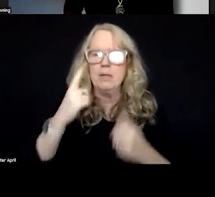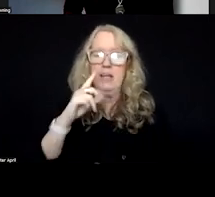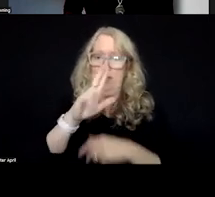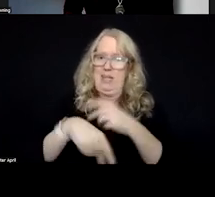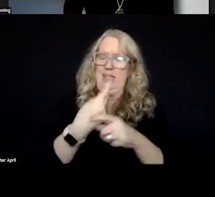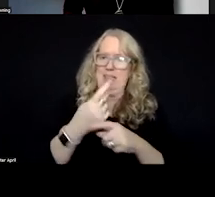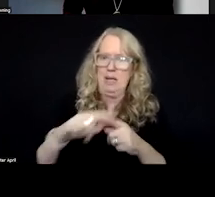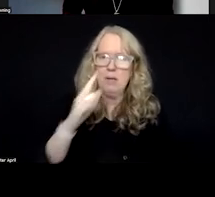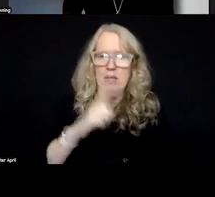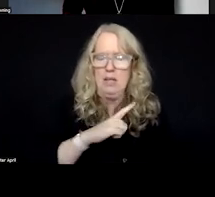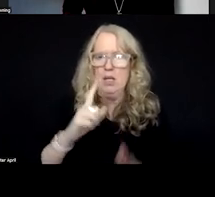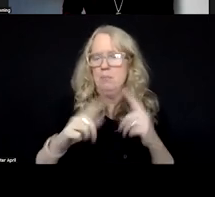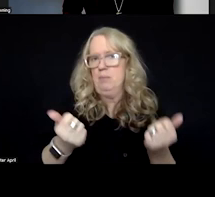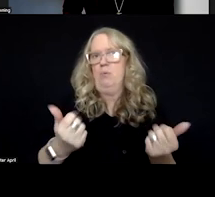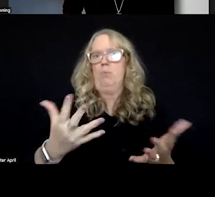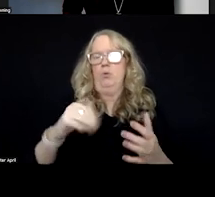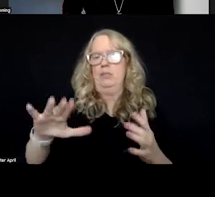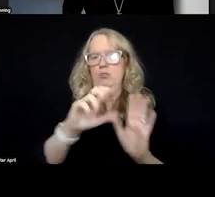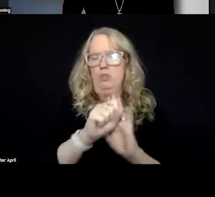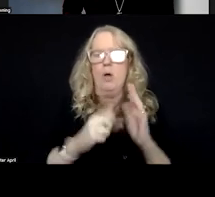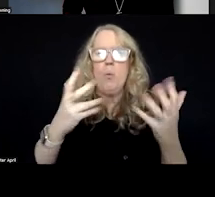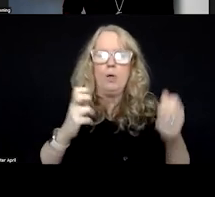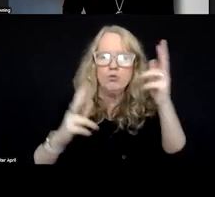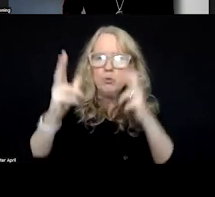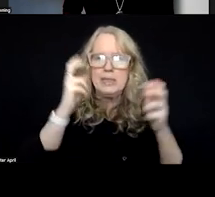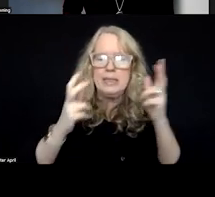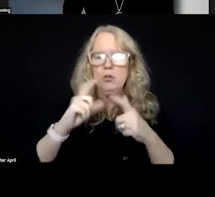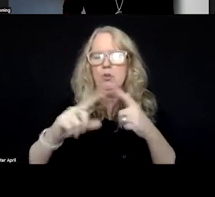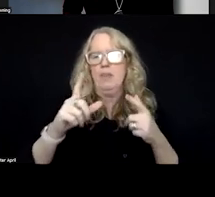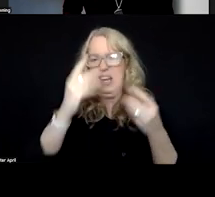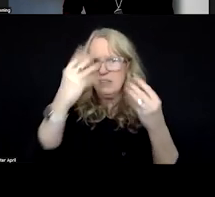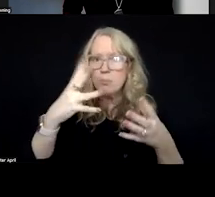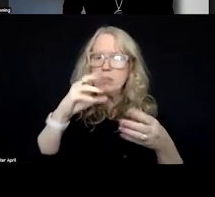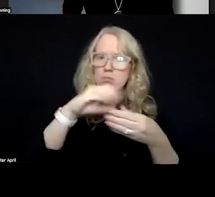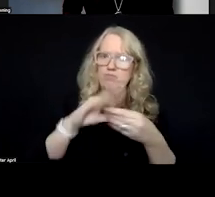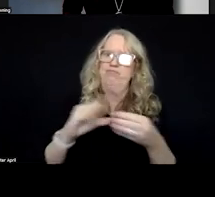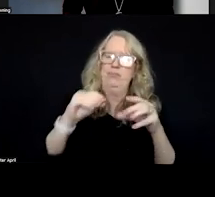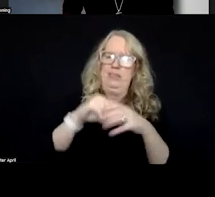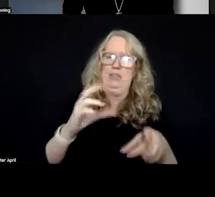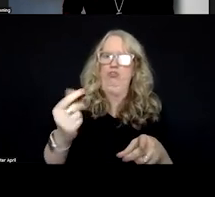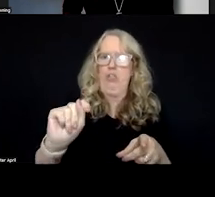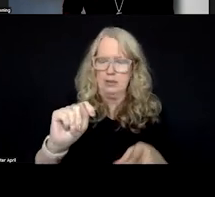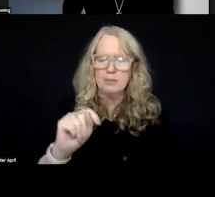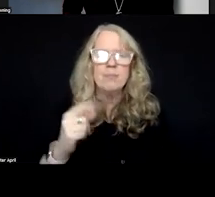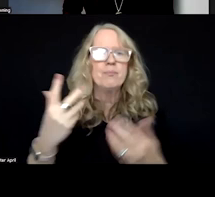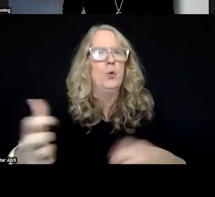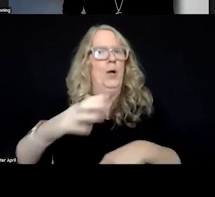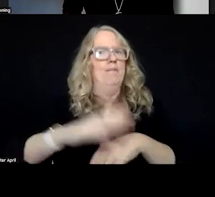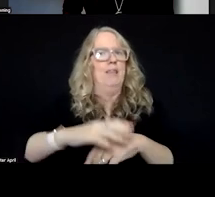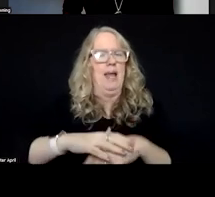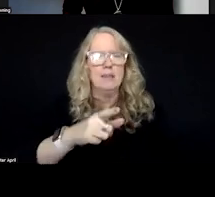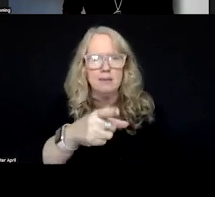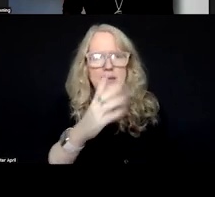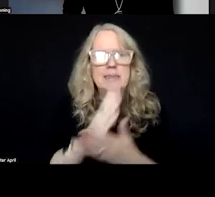being debated or proposed in your states, I would love to hear about it. So please drop that in the chat. We want to flag some upcoming